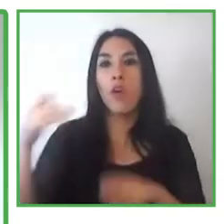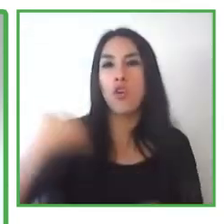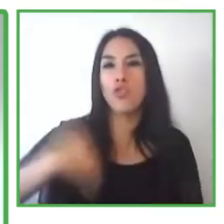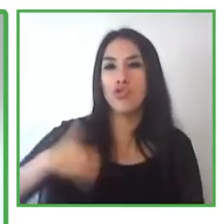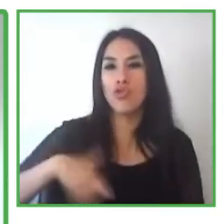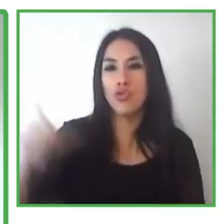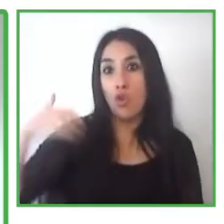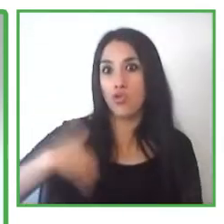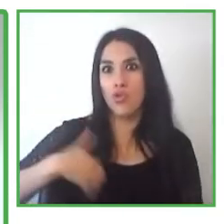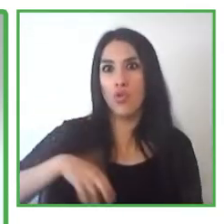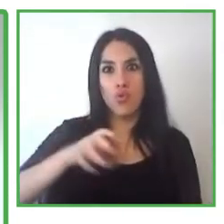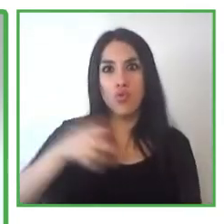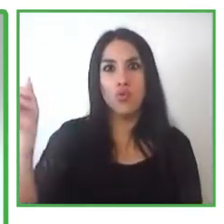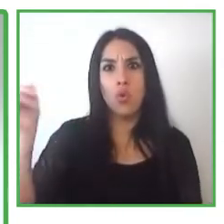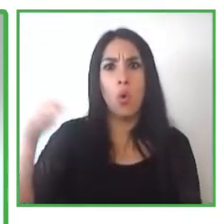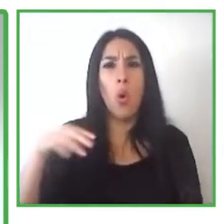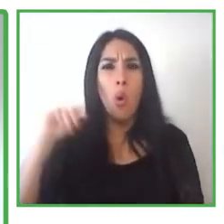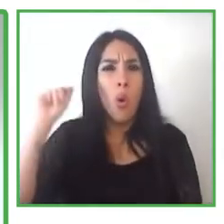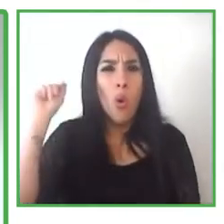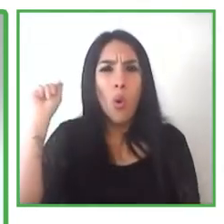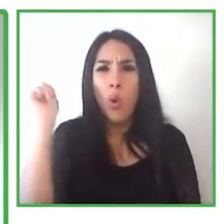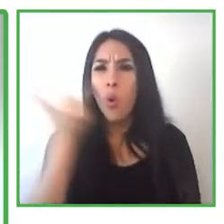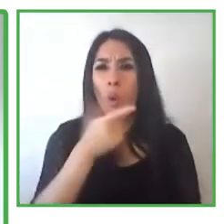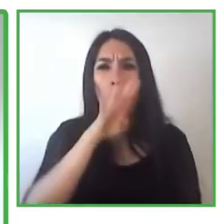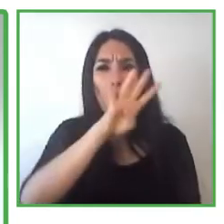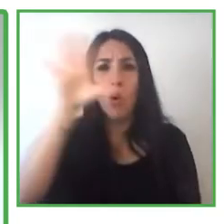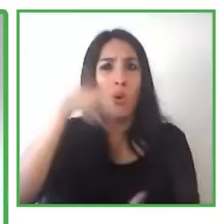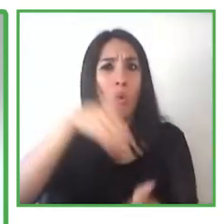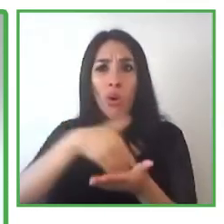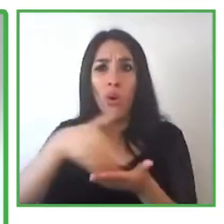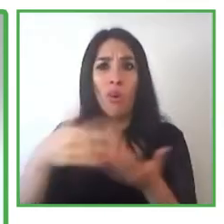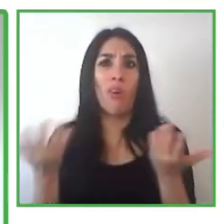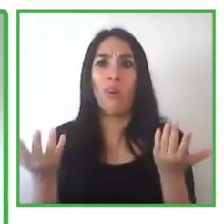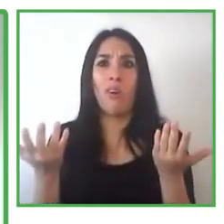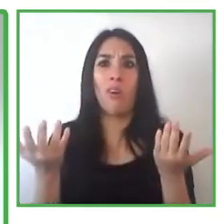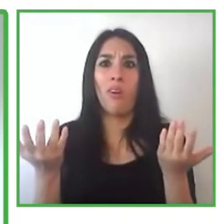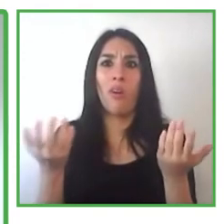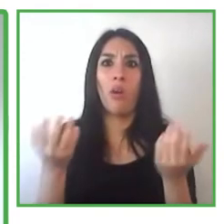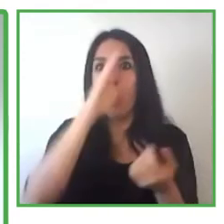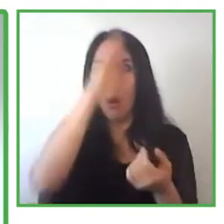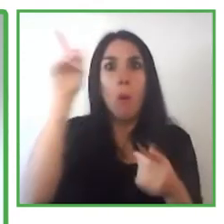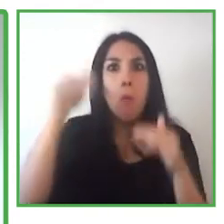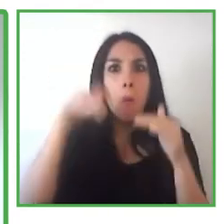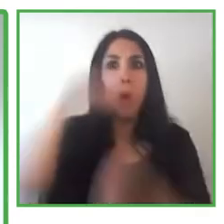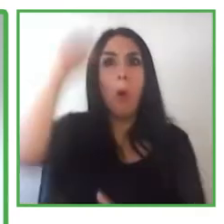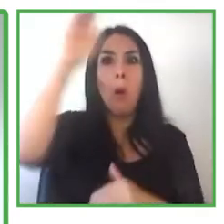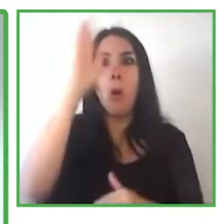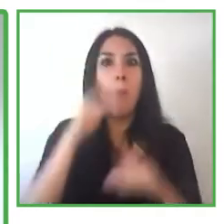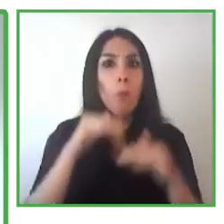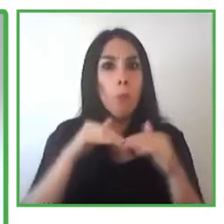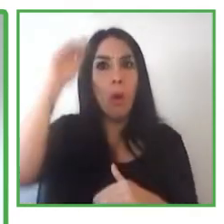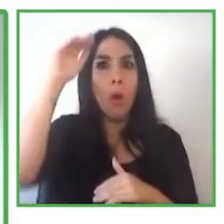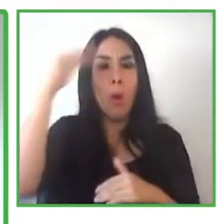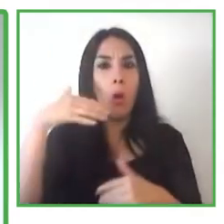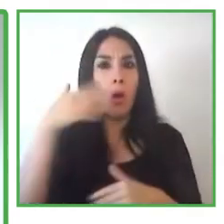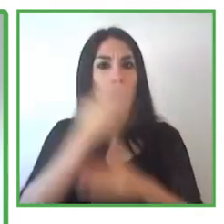And 14 million people receive the support,